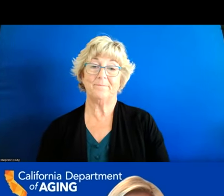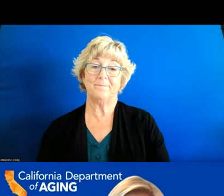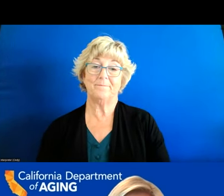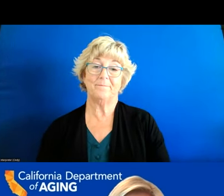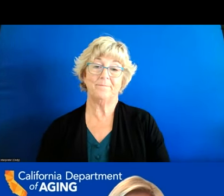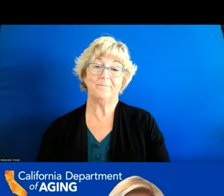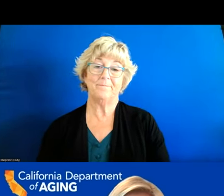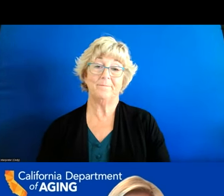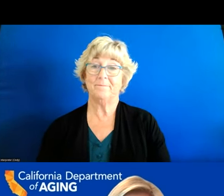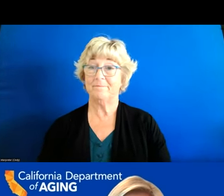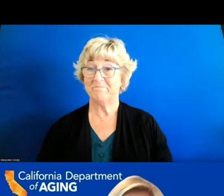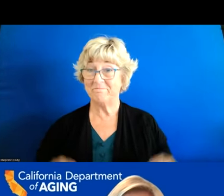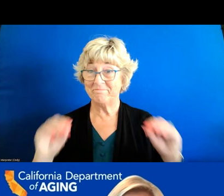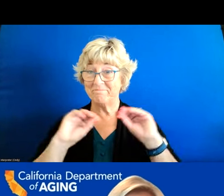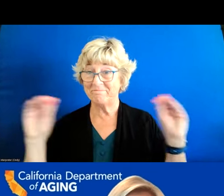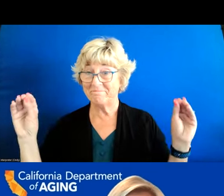seeing them